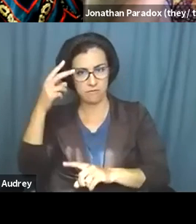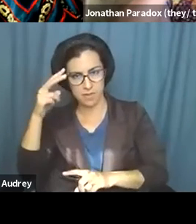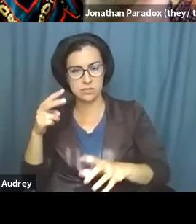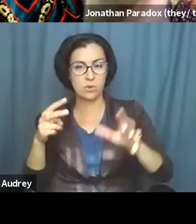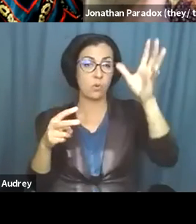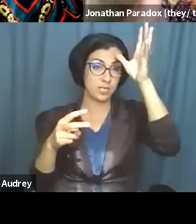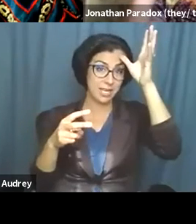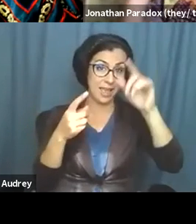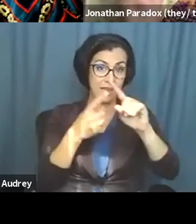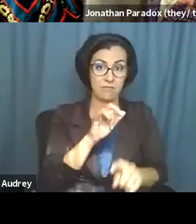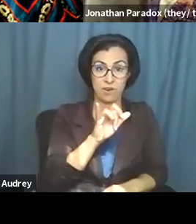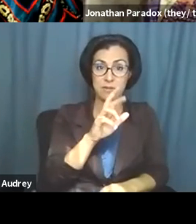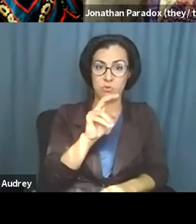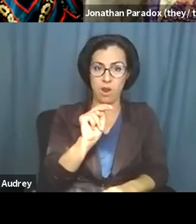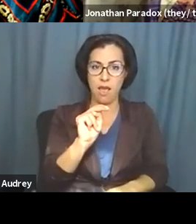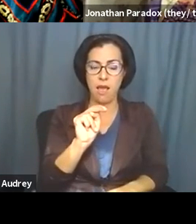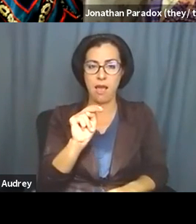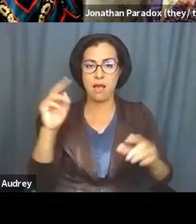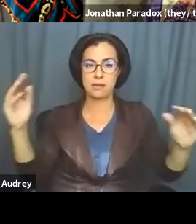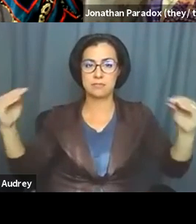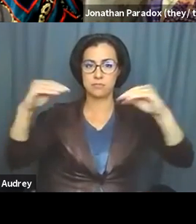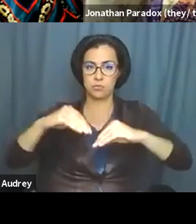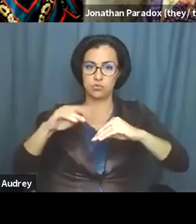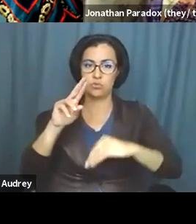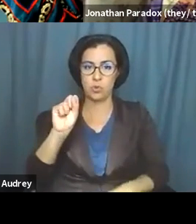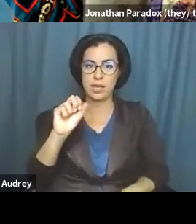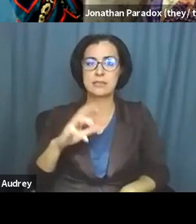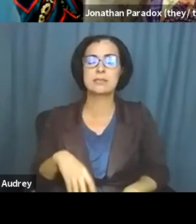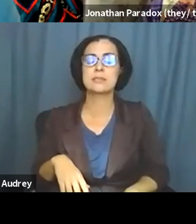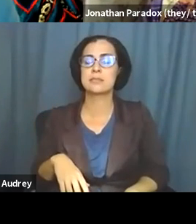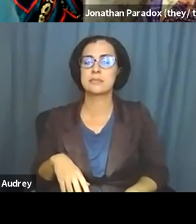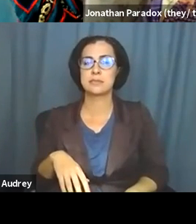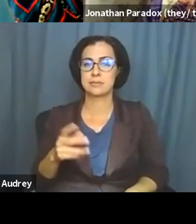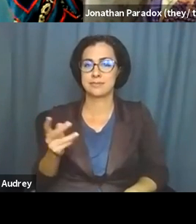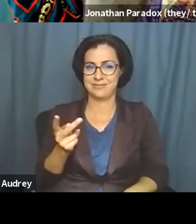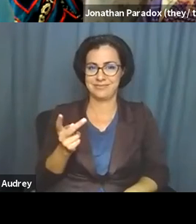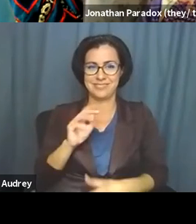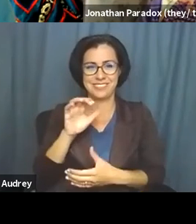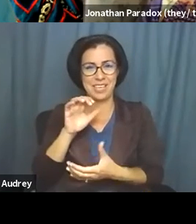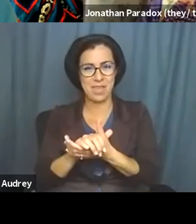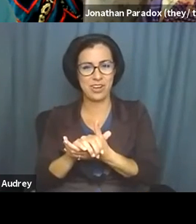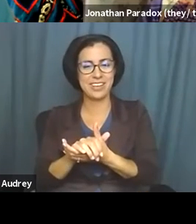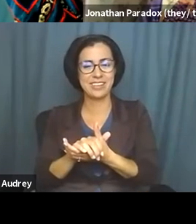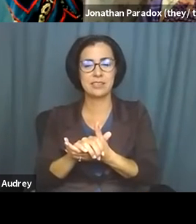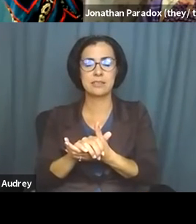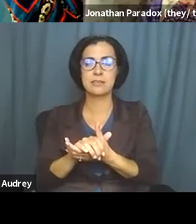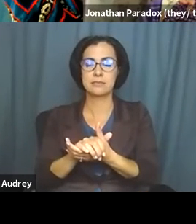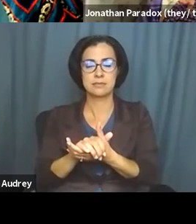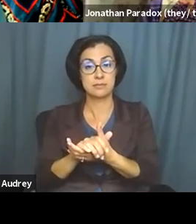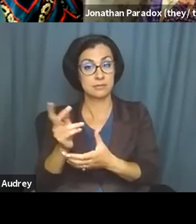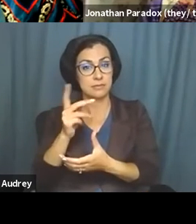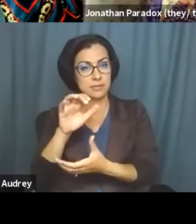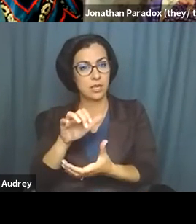Iran, um, and that they, you know, um, married, their marriage was a form of,